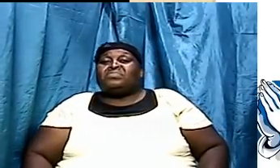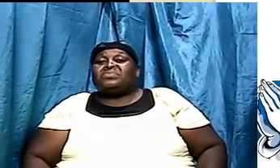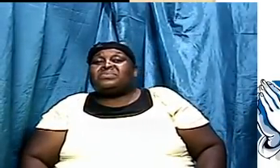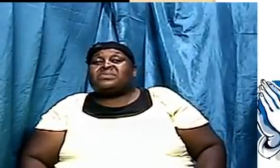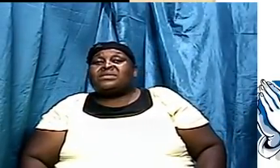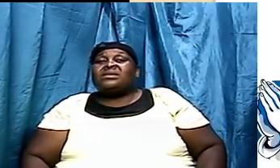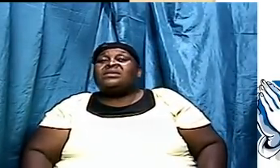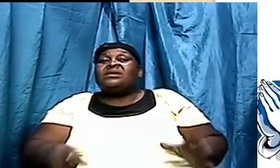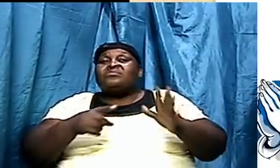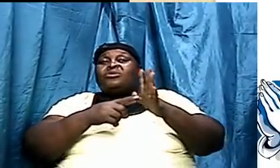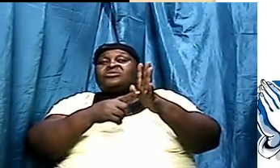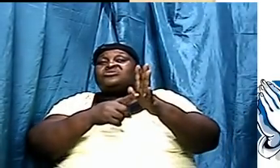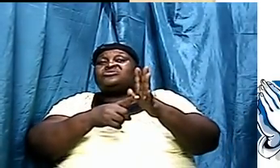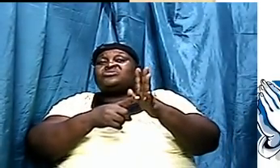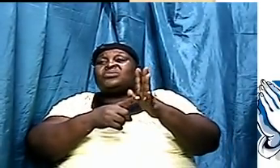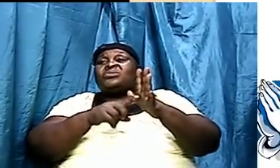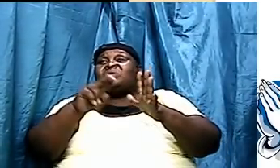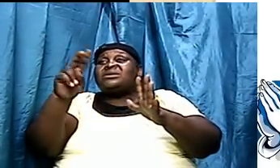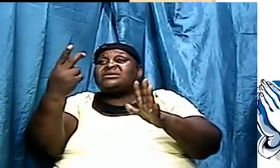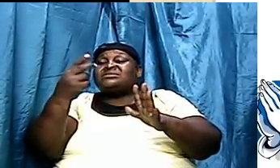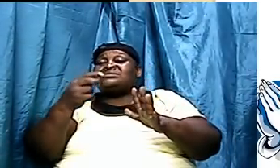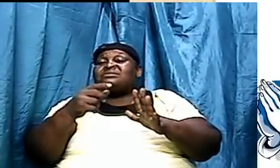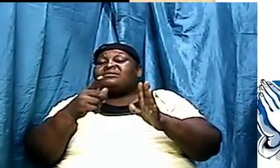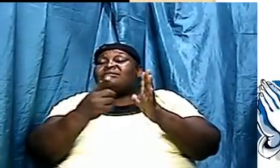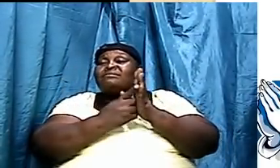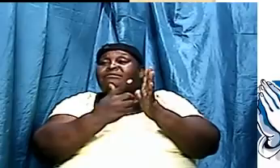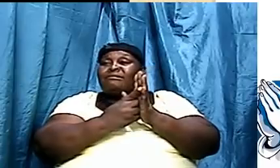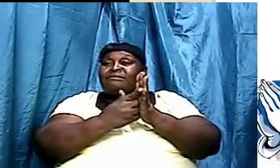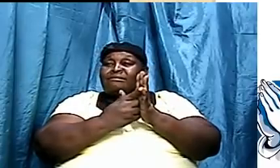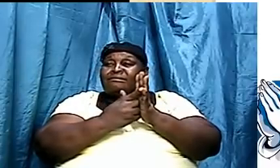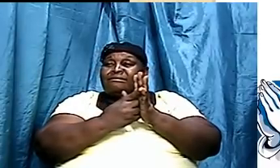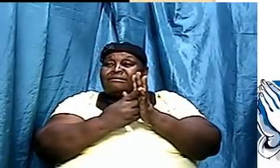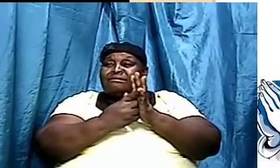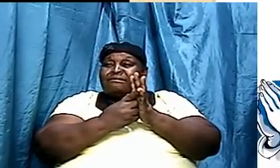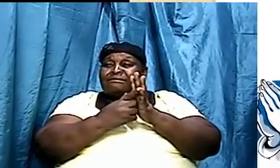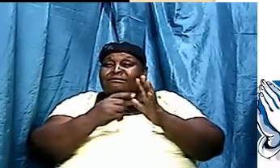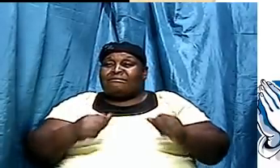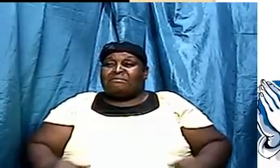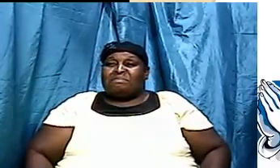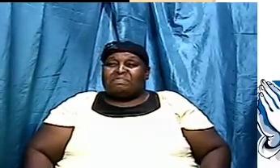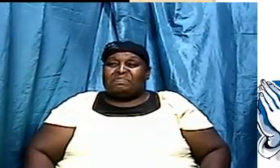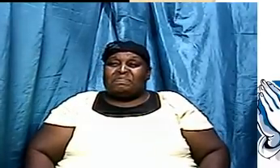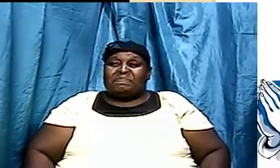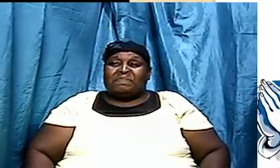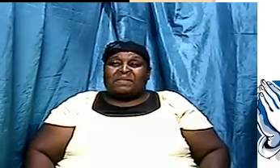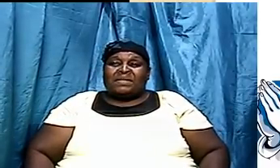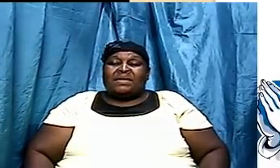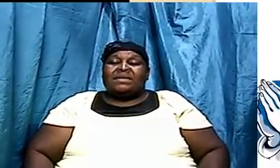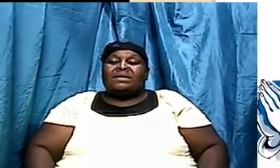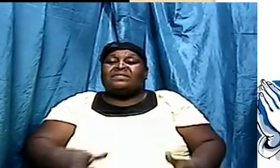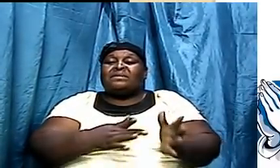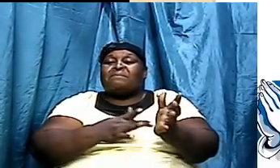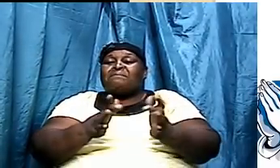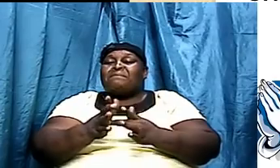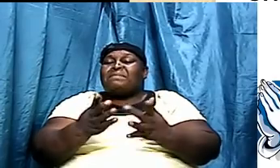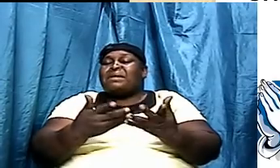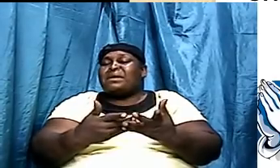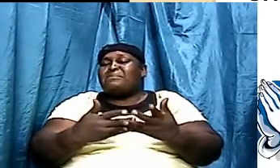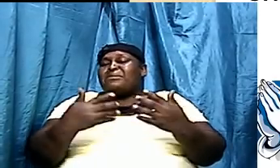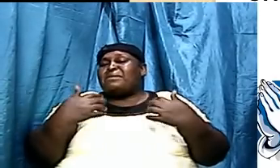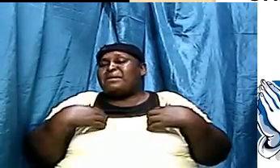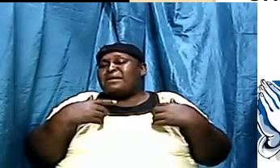it shows the second law of thermodynamics at work guess what happened the Bible had this thing